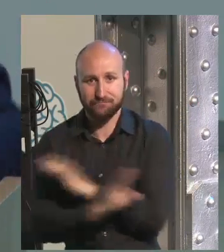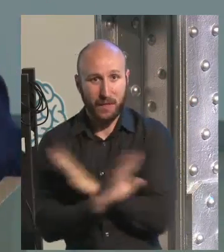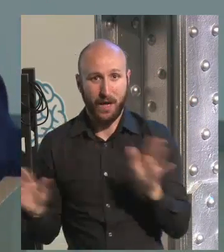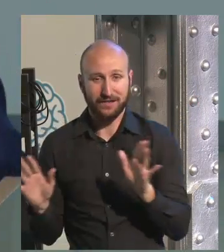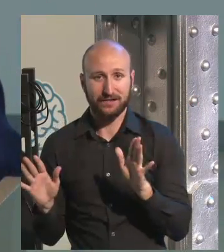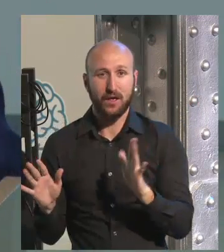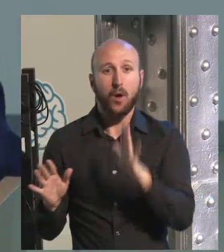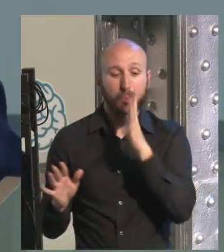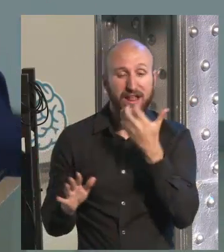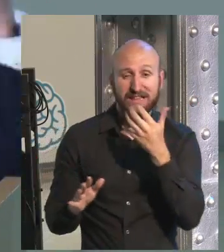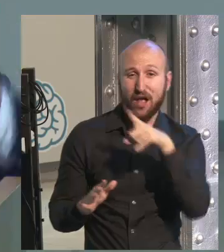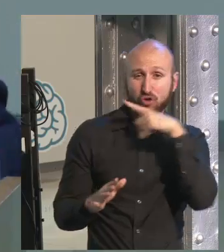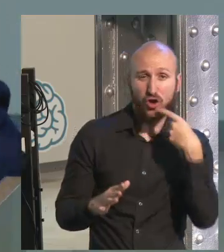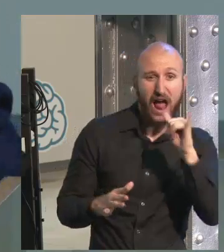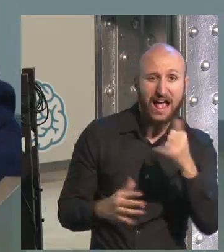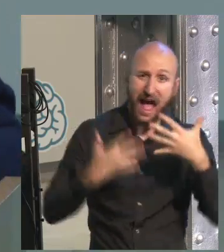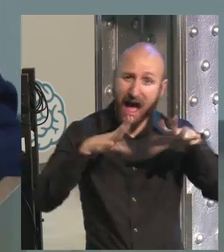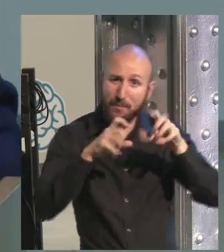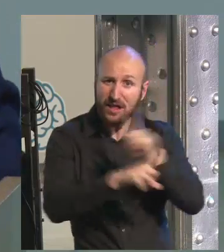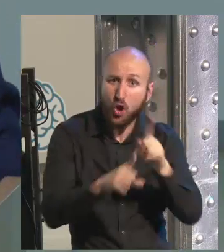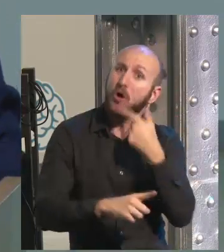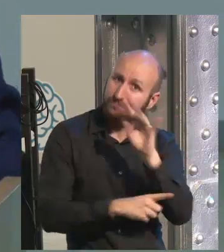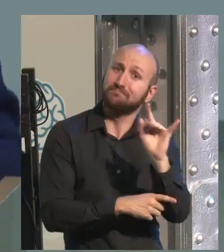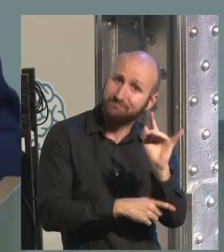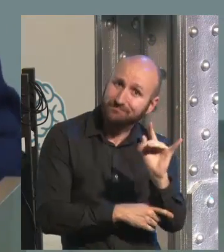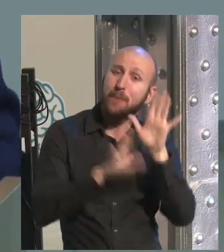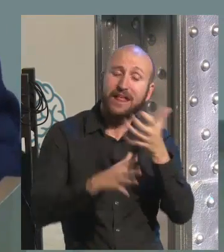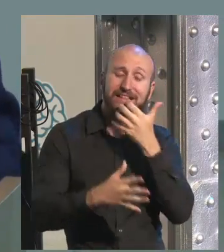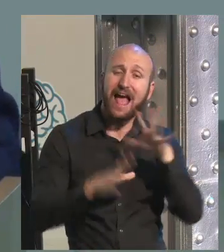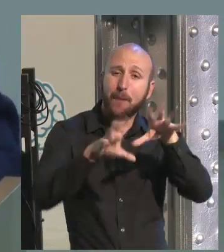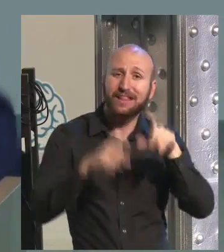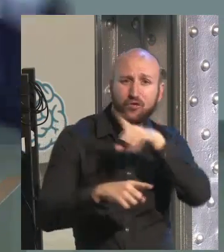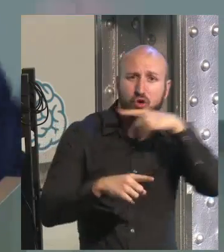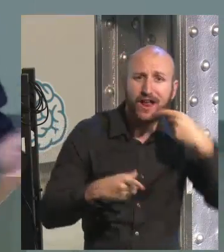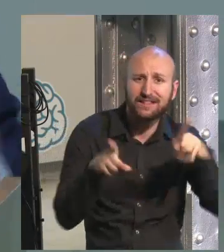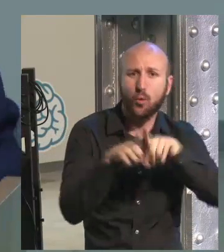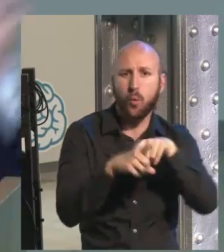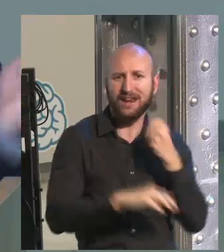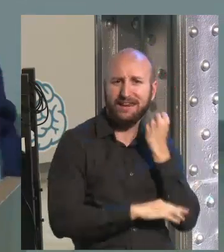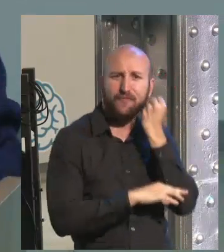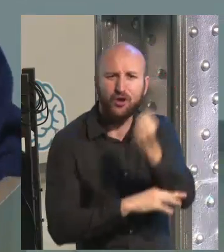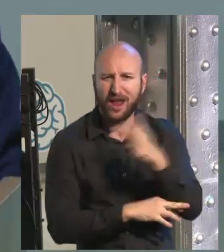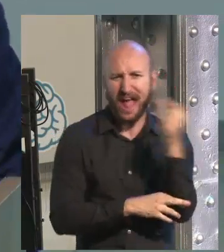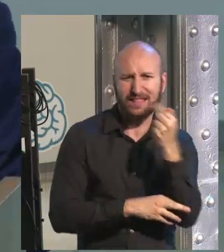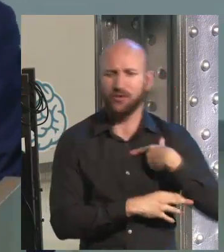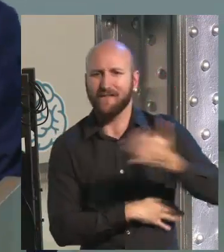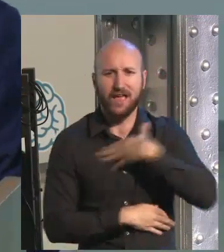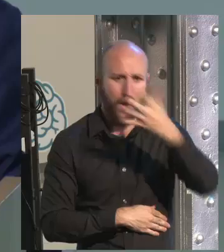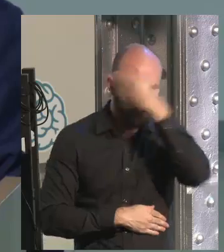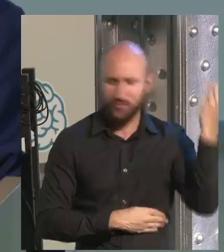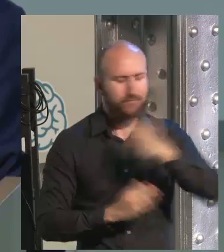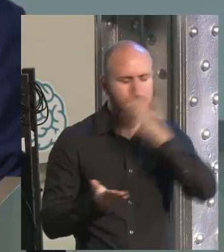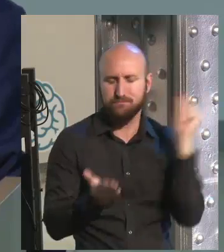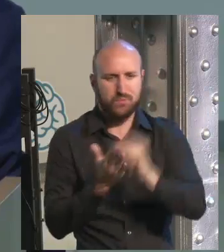can only learn through happiness. You would tell me, yes, but you can also learn through pain.